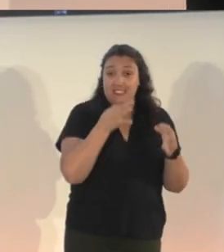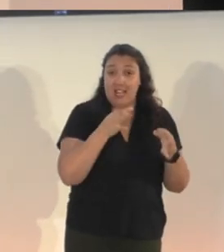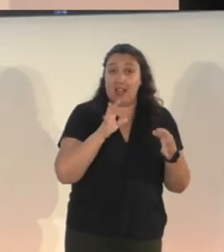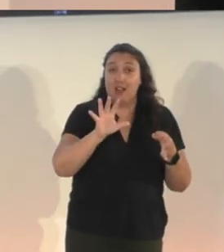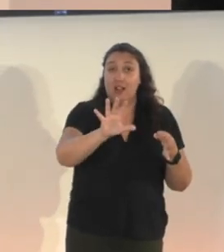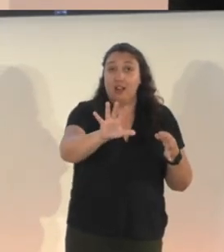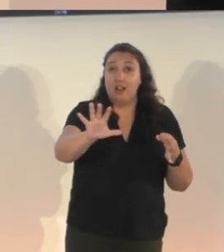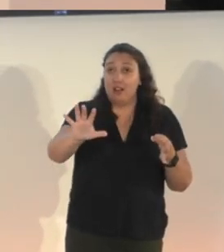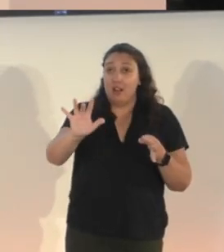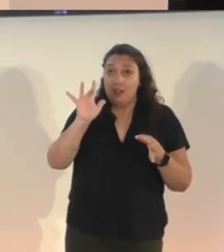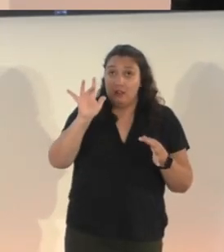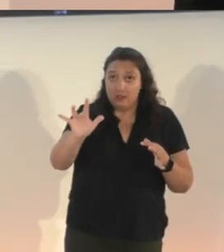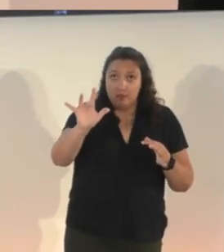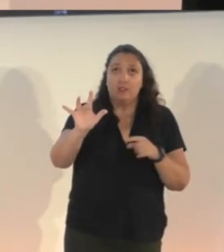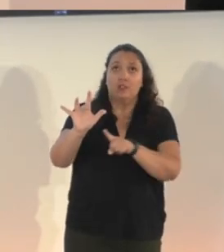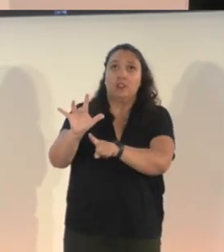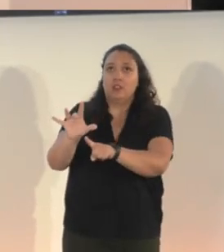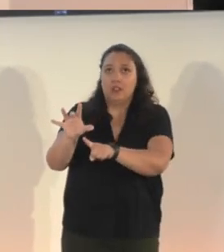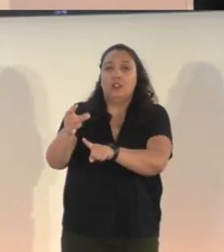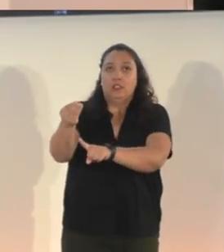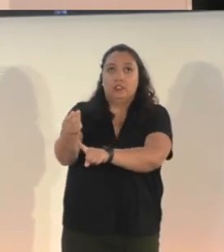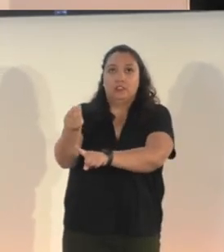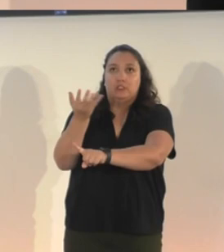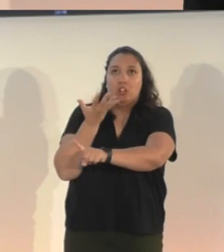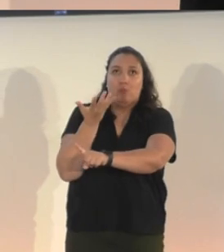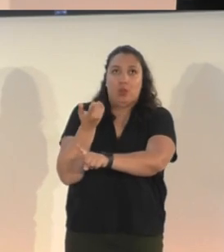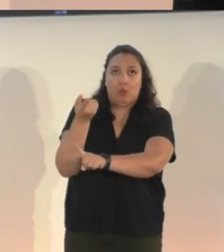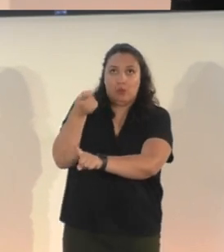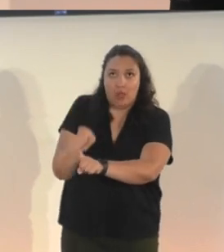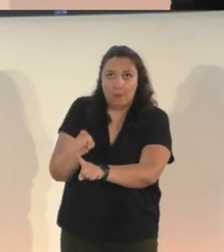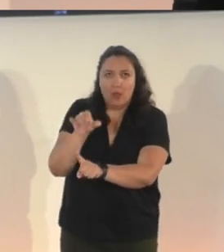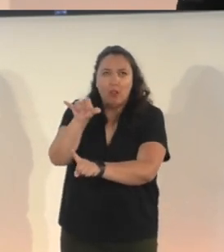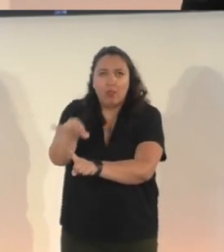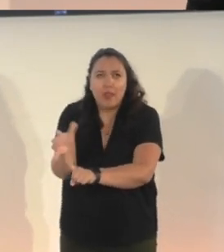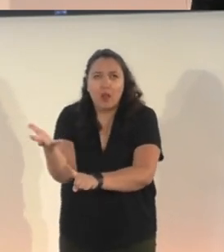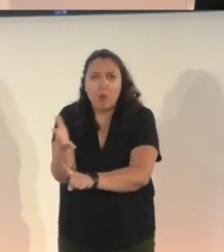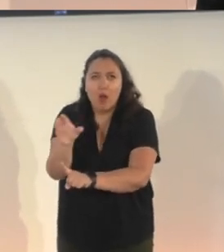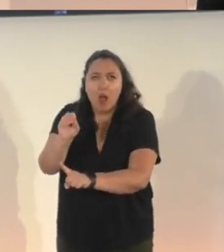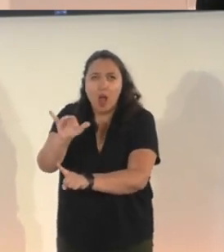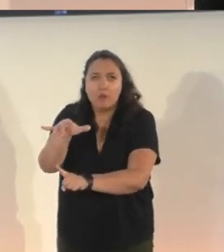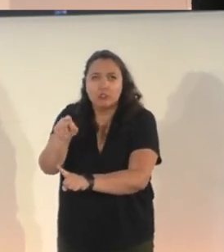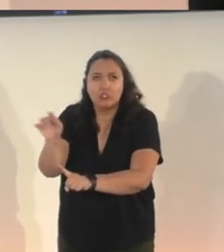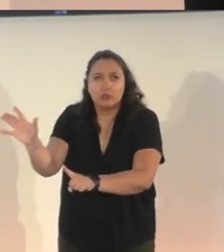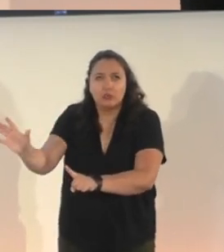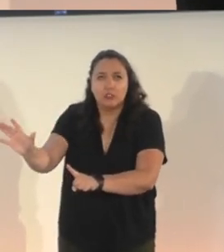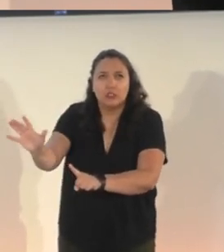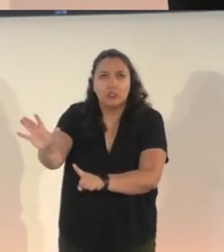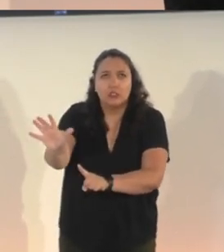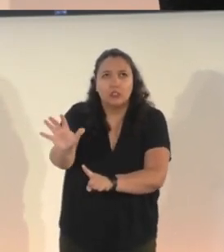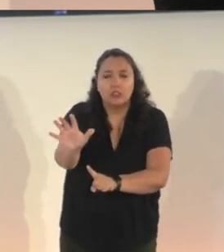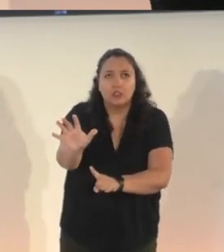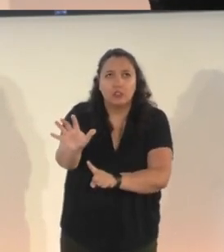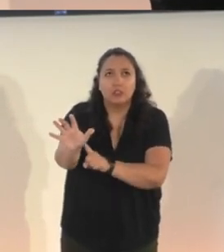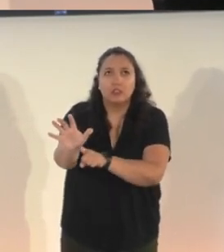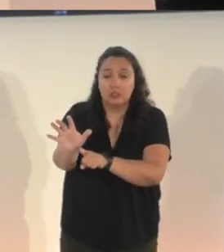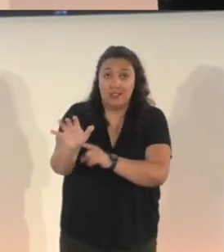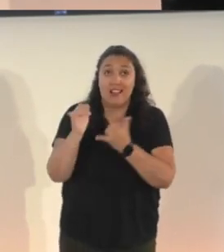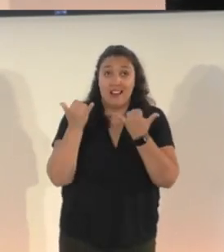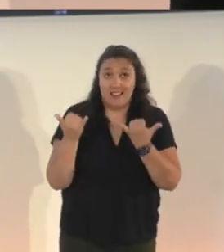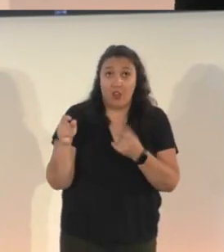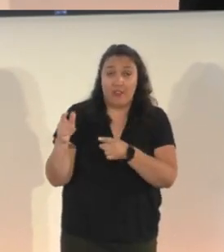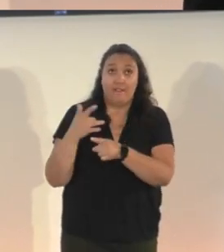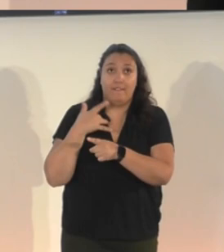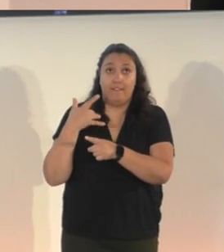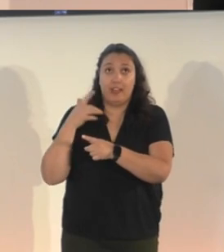And we do that using that assist button where now when a player hovers their hand over an object, which they can feel